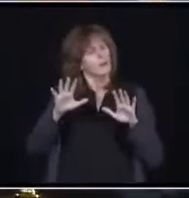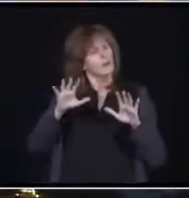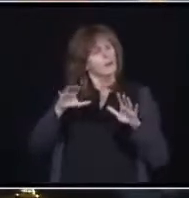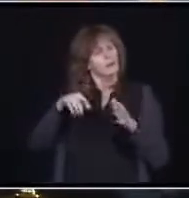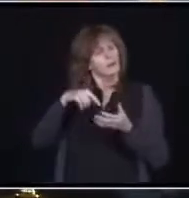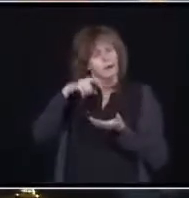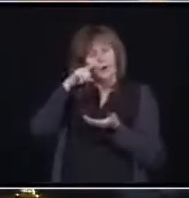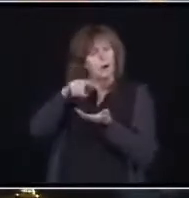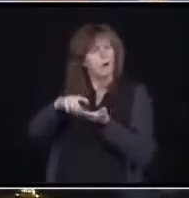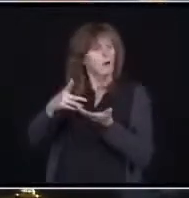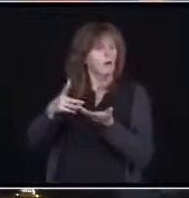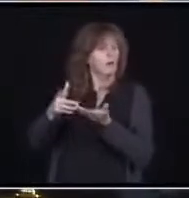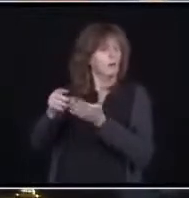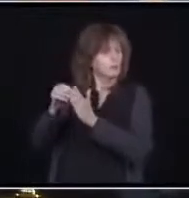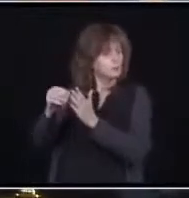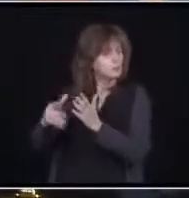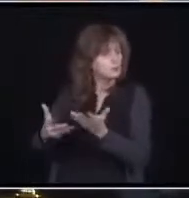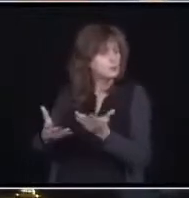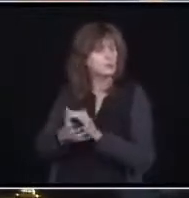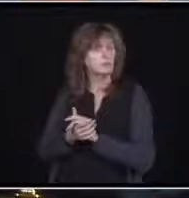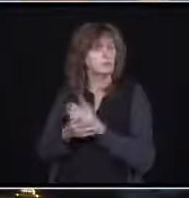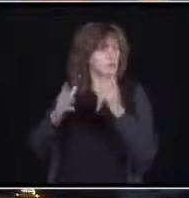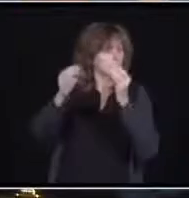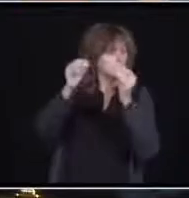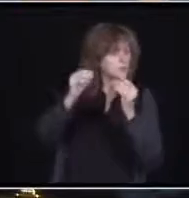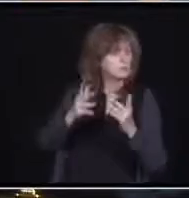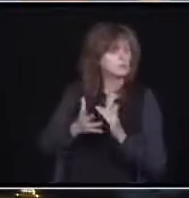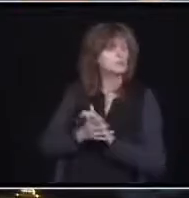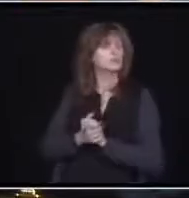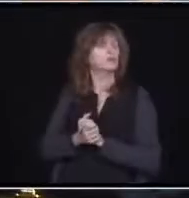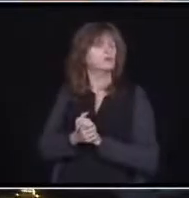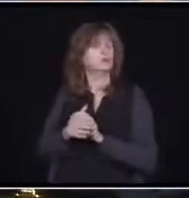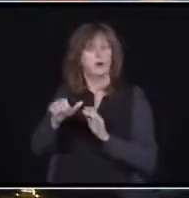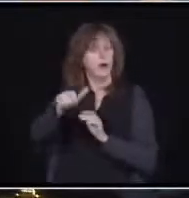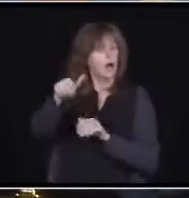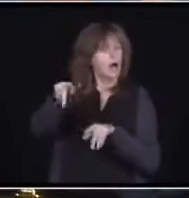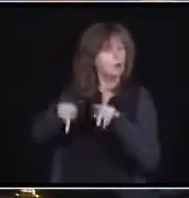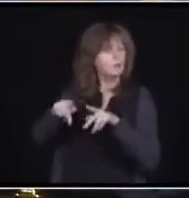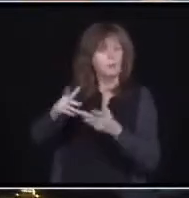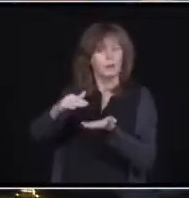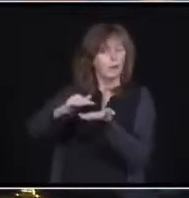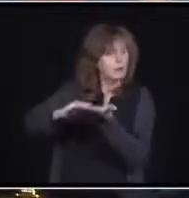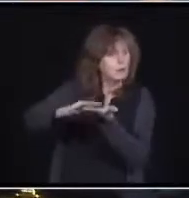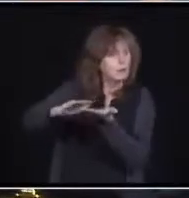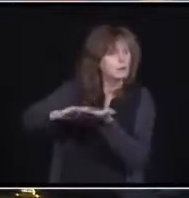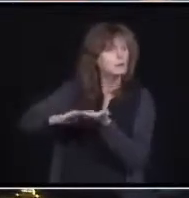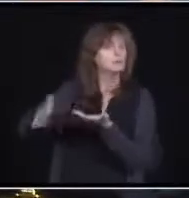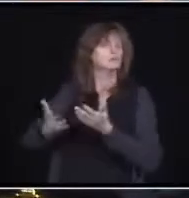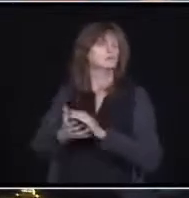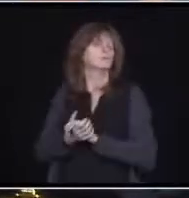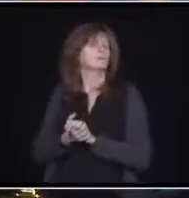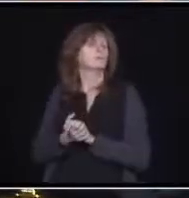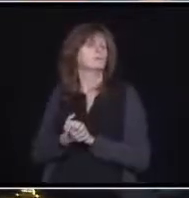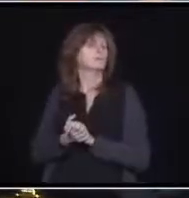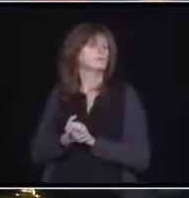custodian or a bus driver or could be